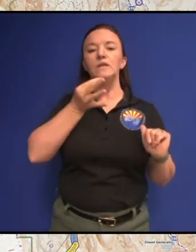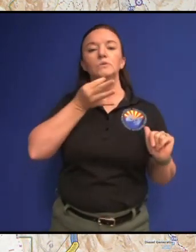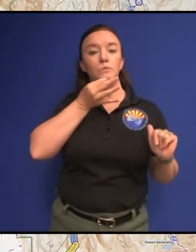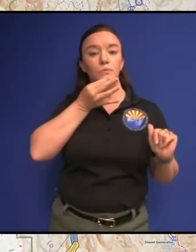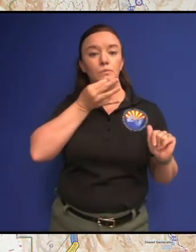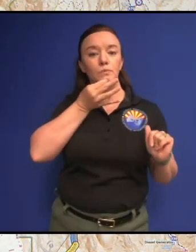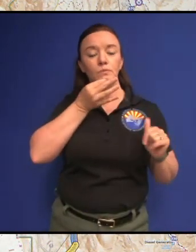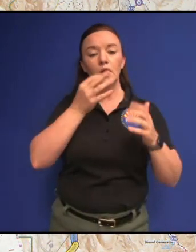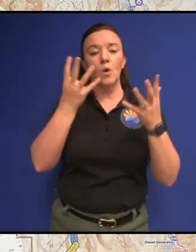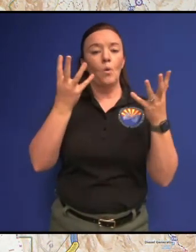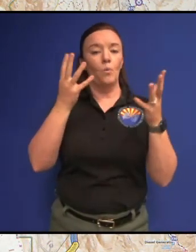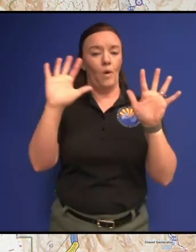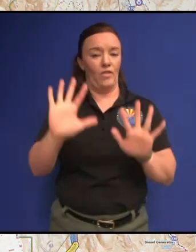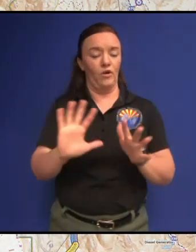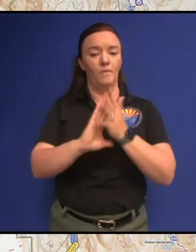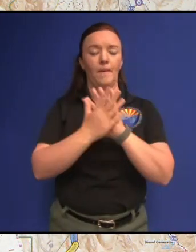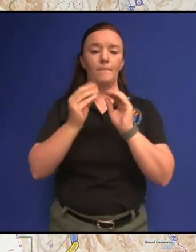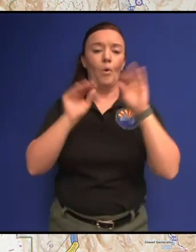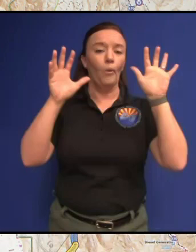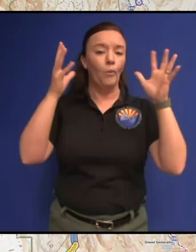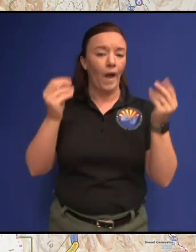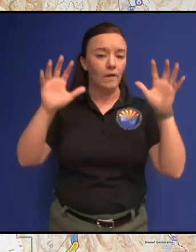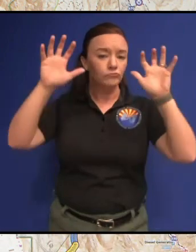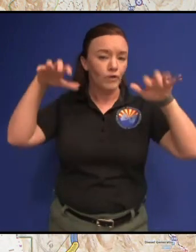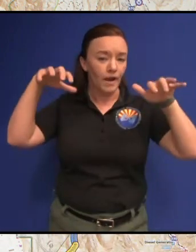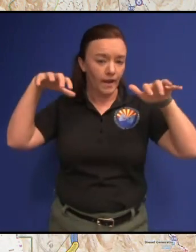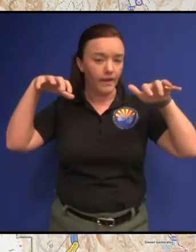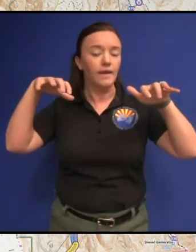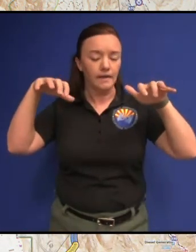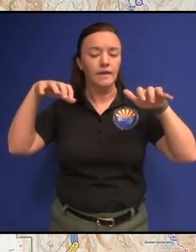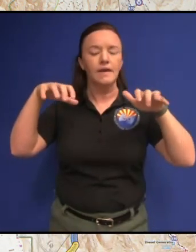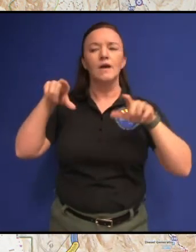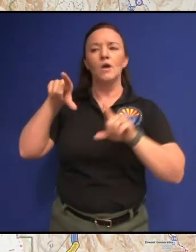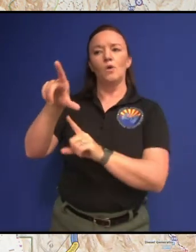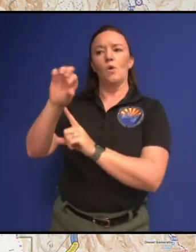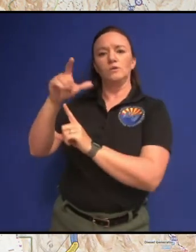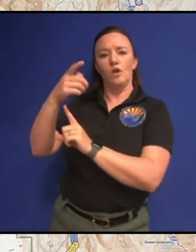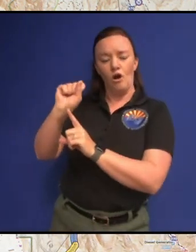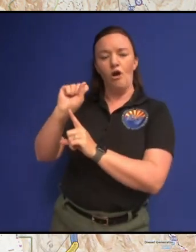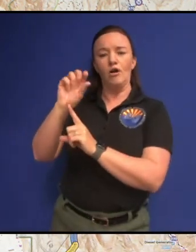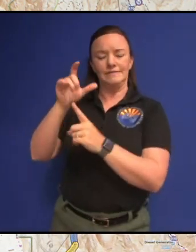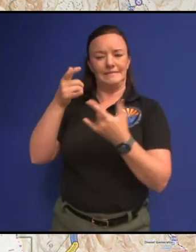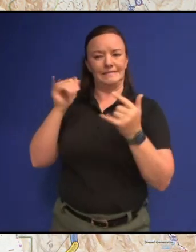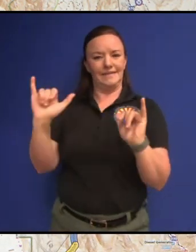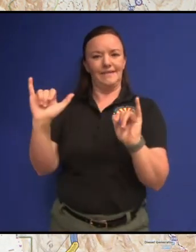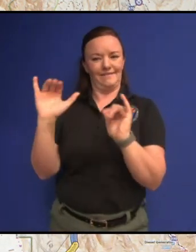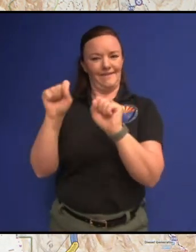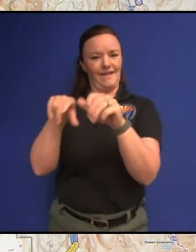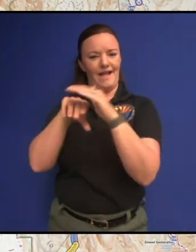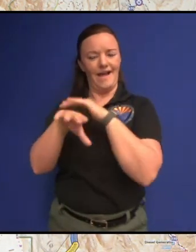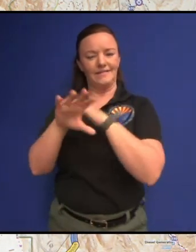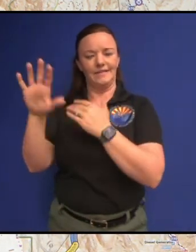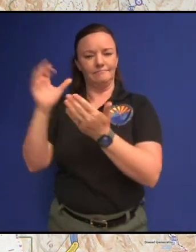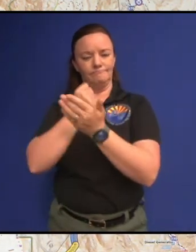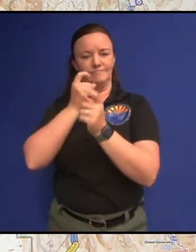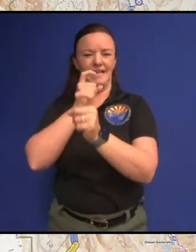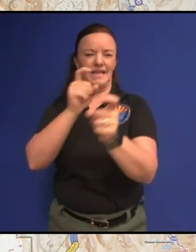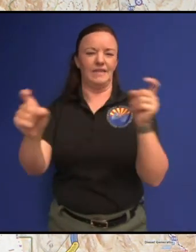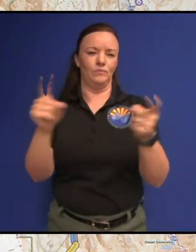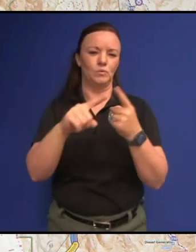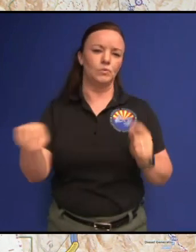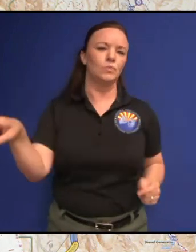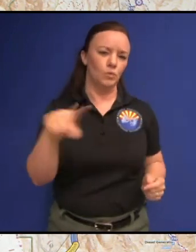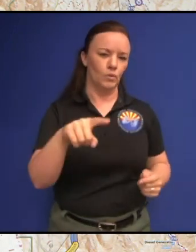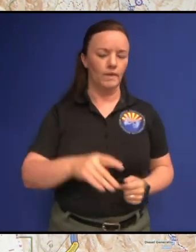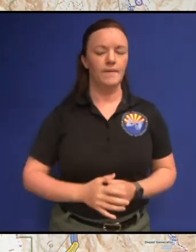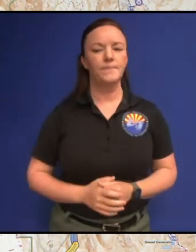wetter then they'll be in a place where we can still get access to them and still get them back down deal so anyways so the way we're we're